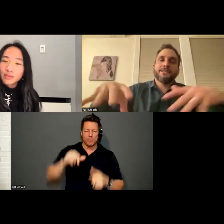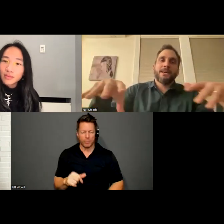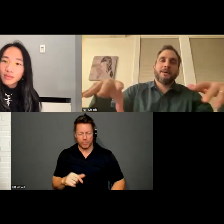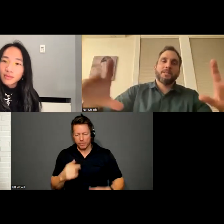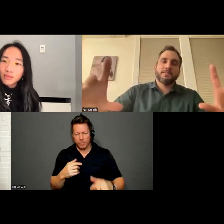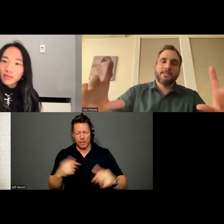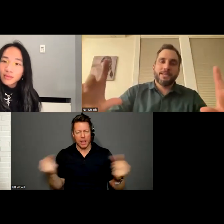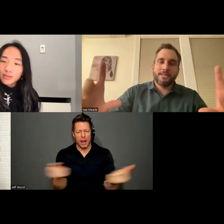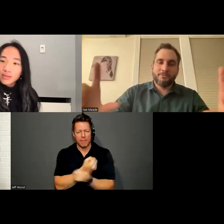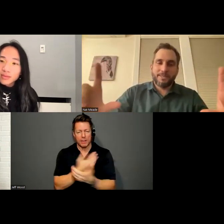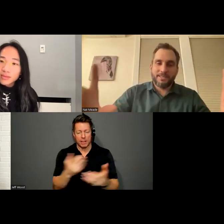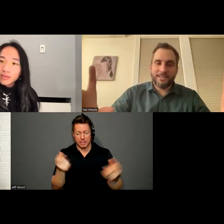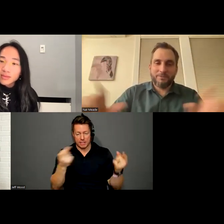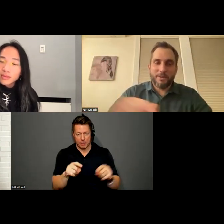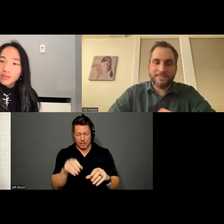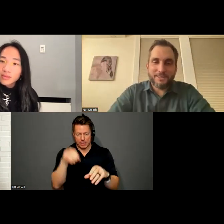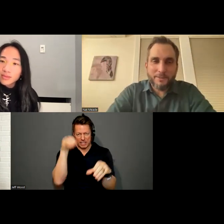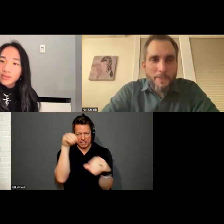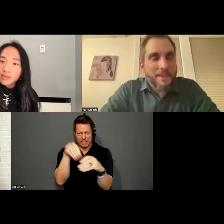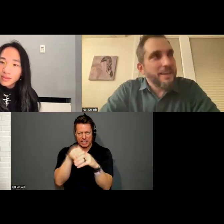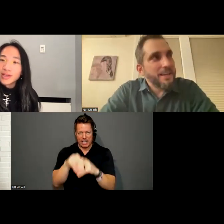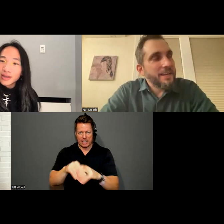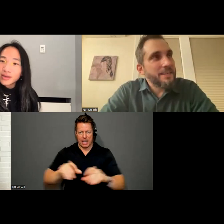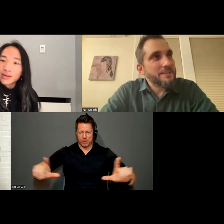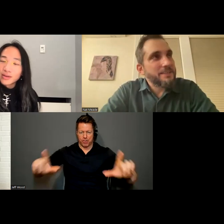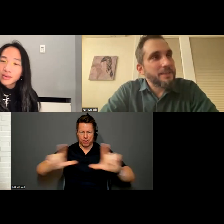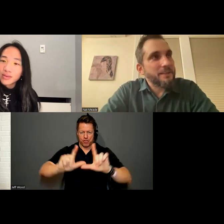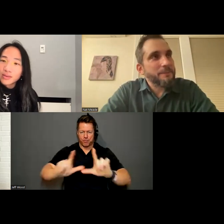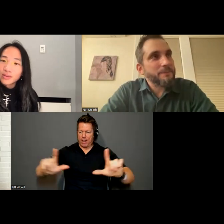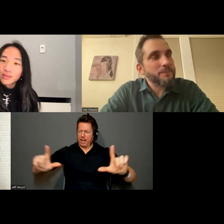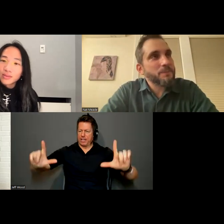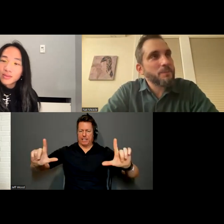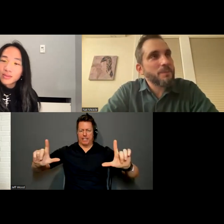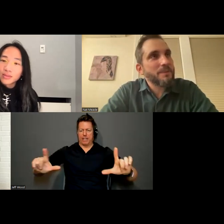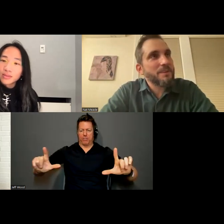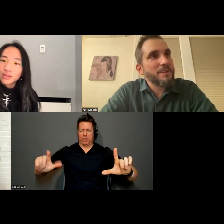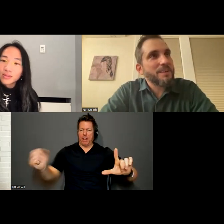everything that's happened is contained within that rectangle. And it's, um,